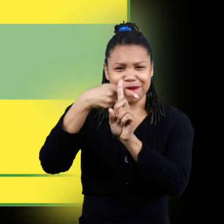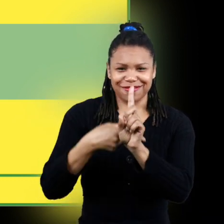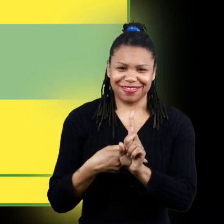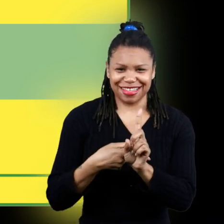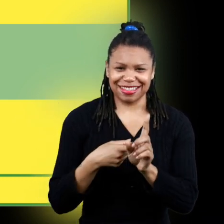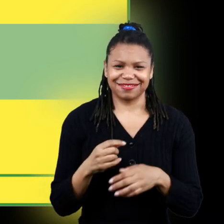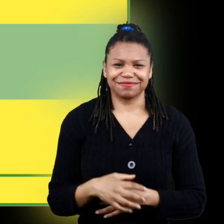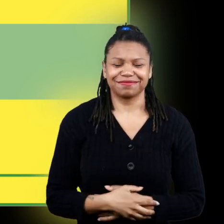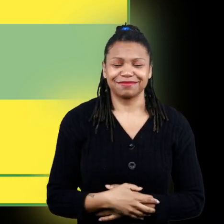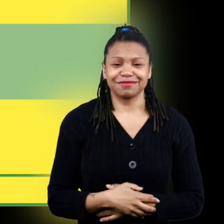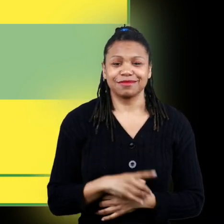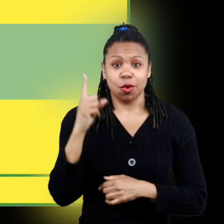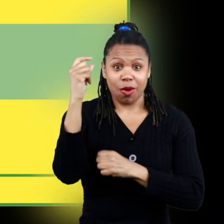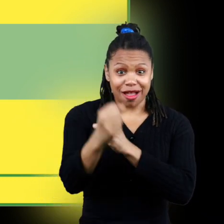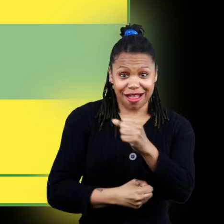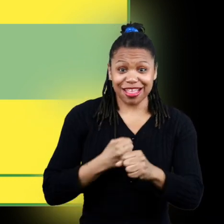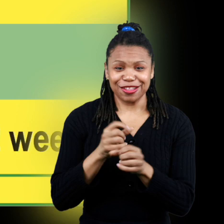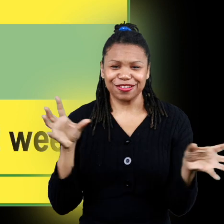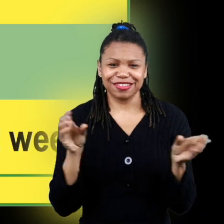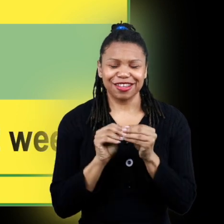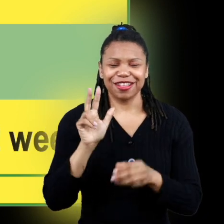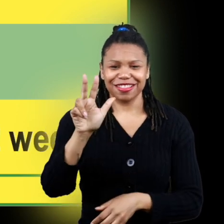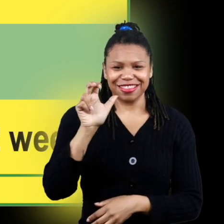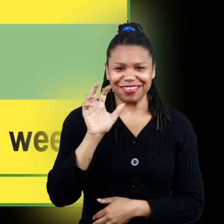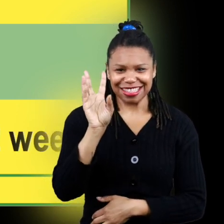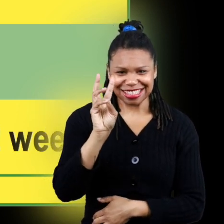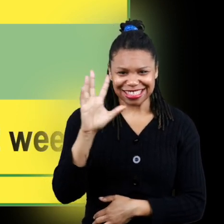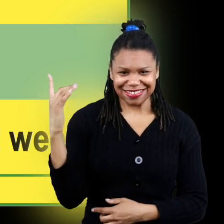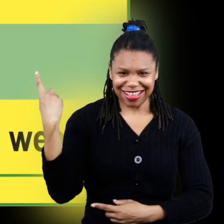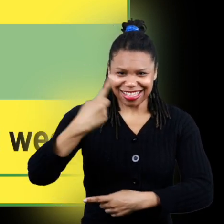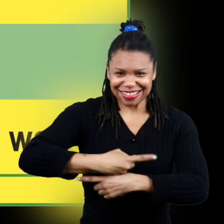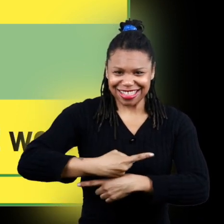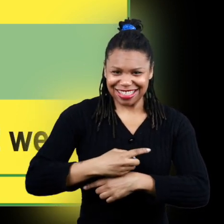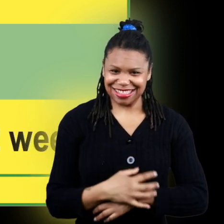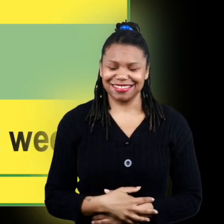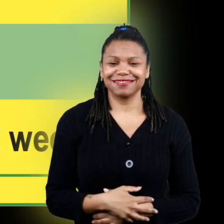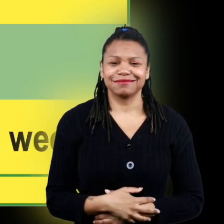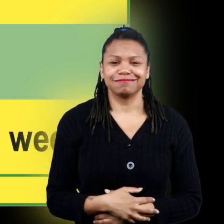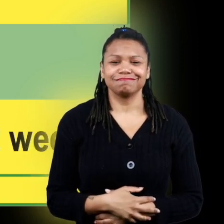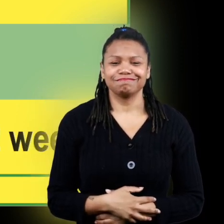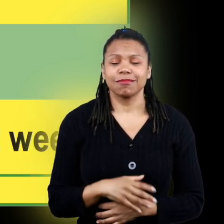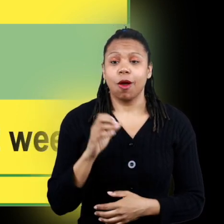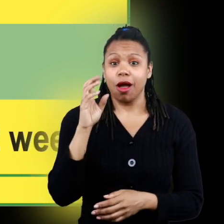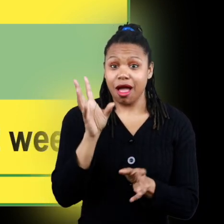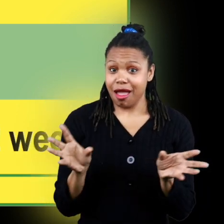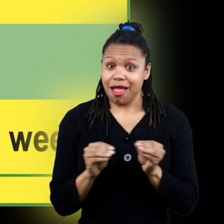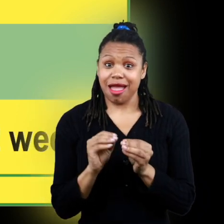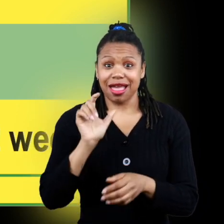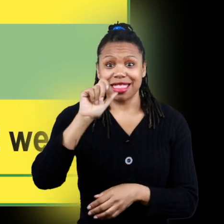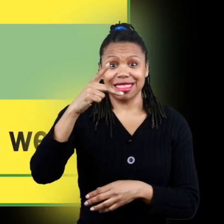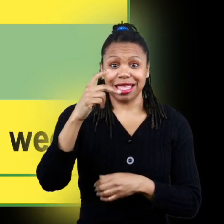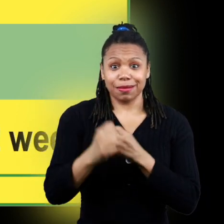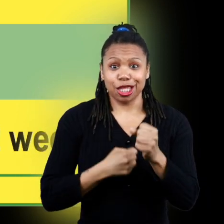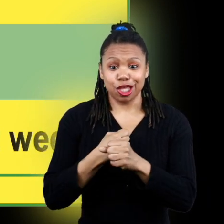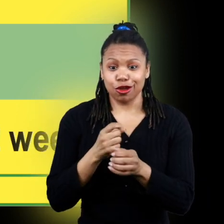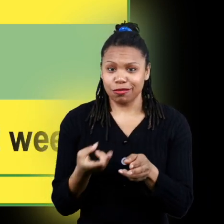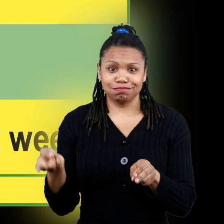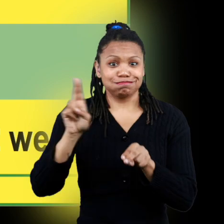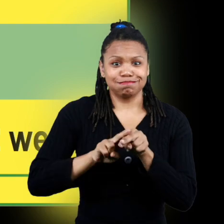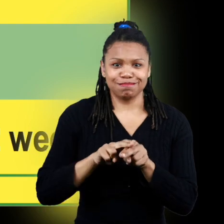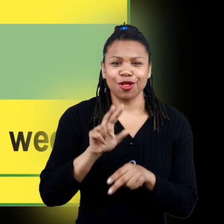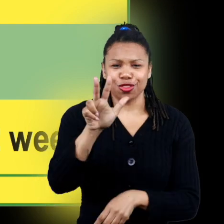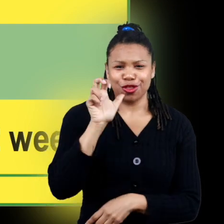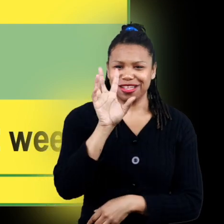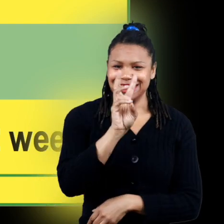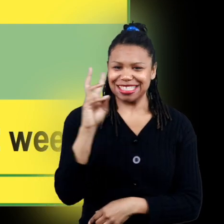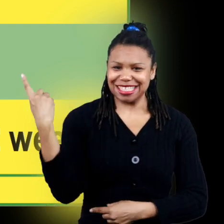31 days and one year is 365 days or 366 days in